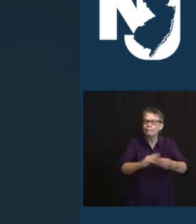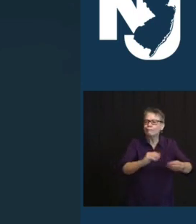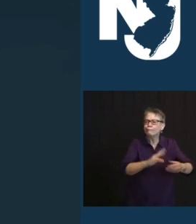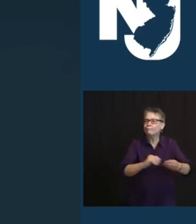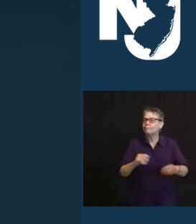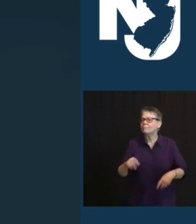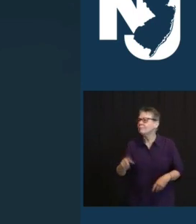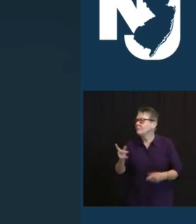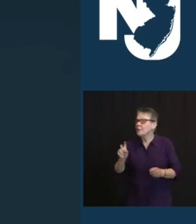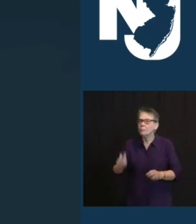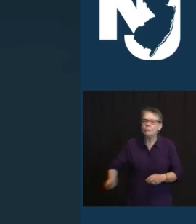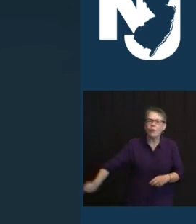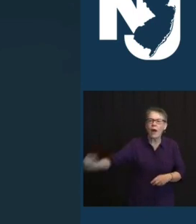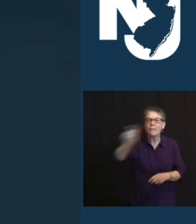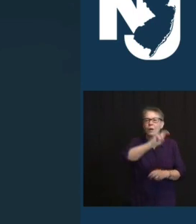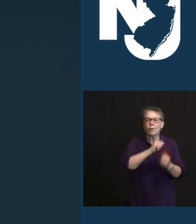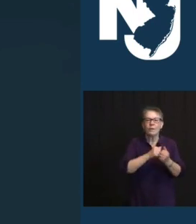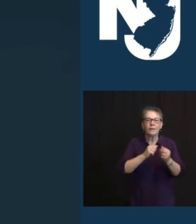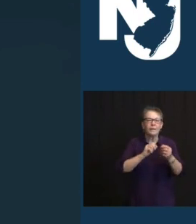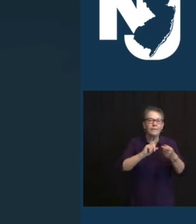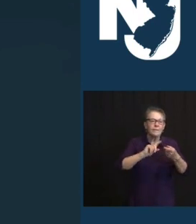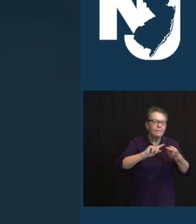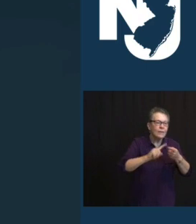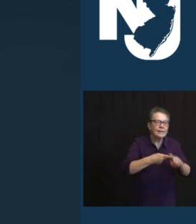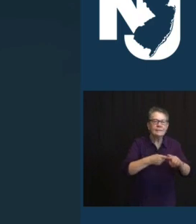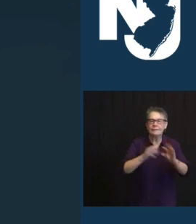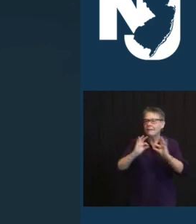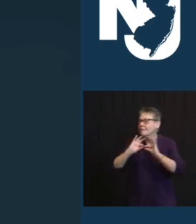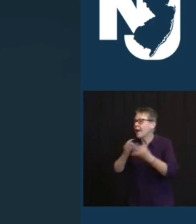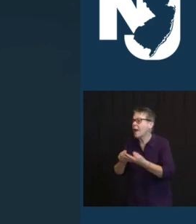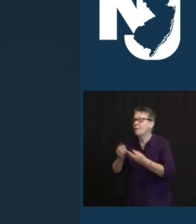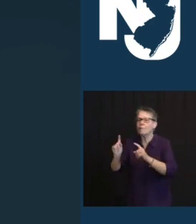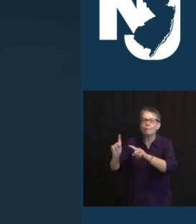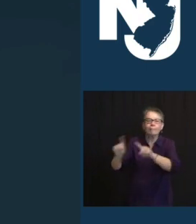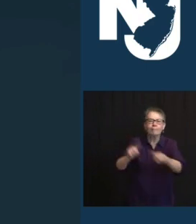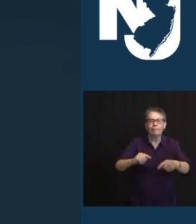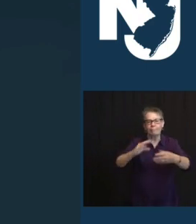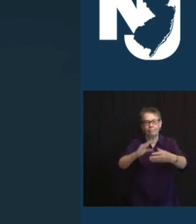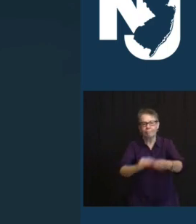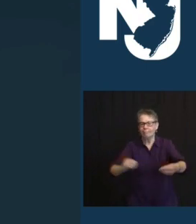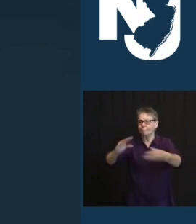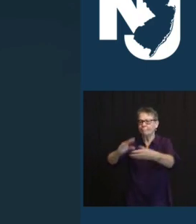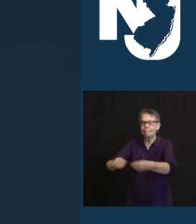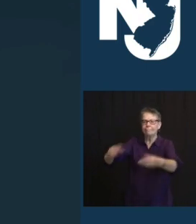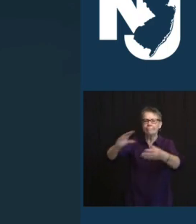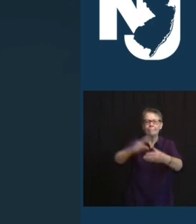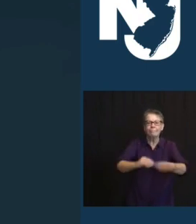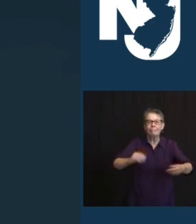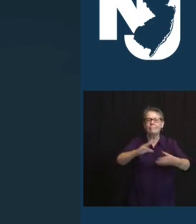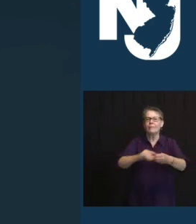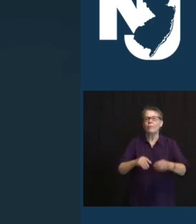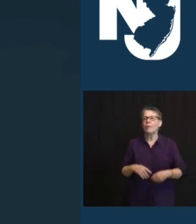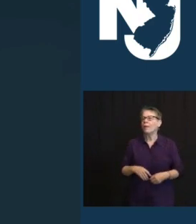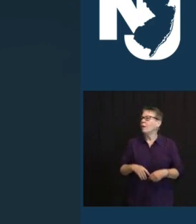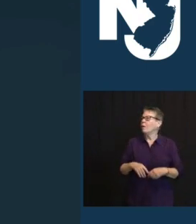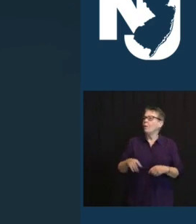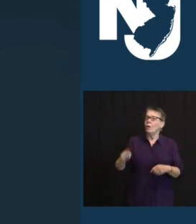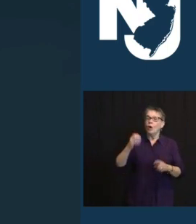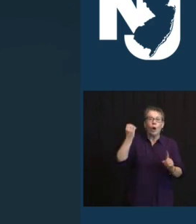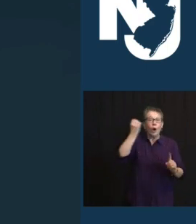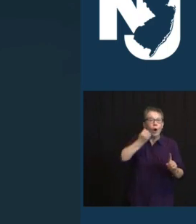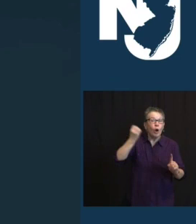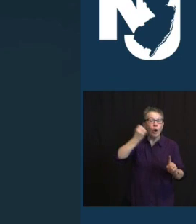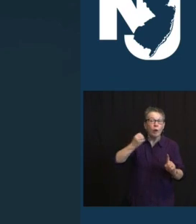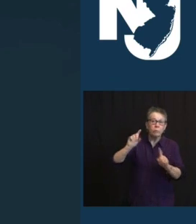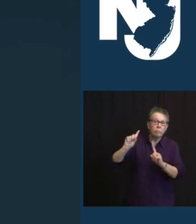FRIENDS, ESPECIALLY WITH HIS LATE WIFE BETTY, WITH WHOM HE ENJOYED NUMEROUS EUROPEAN TRIPS OVER THEIR 49 YEARS OF MARRIAGE.